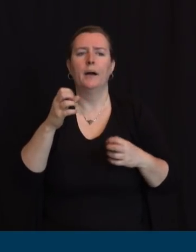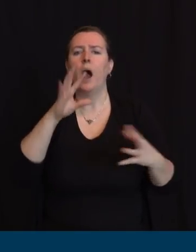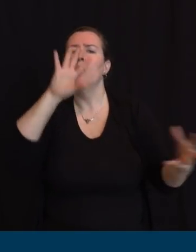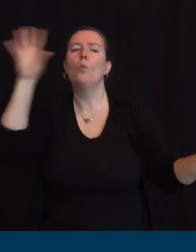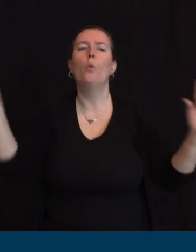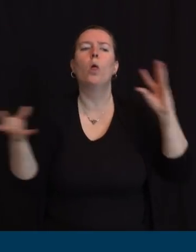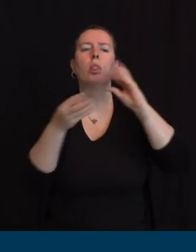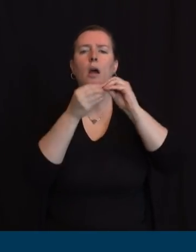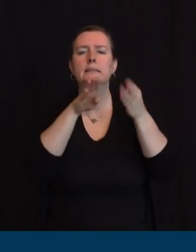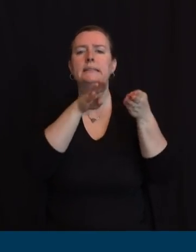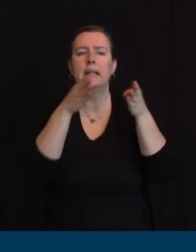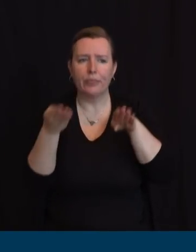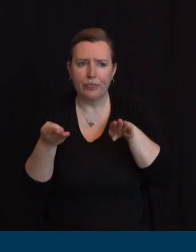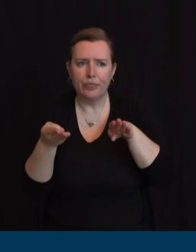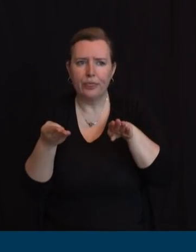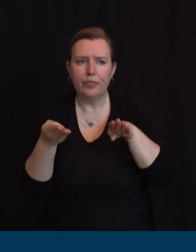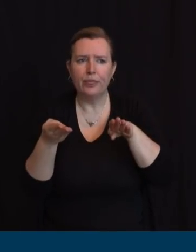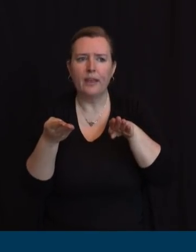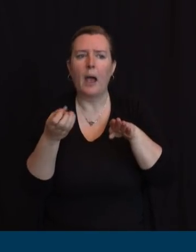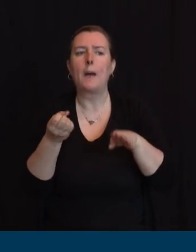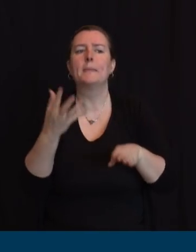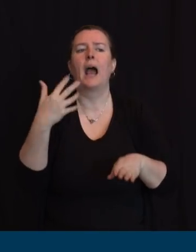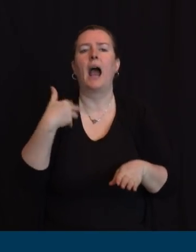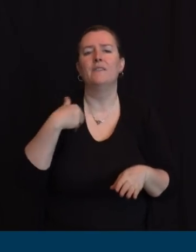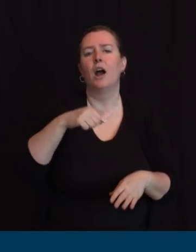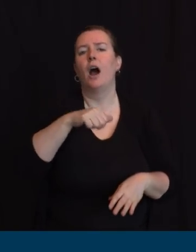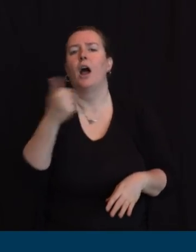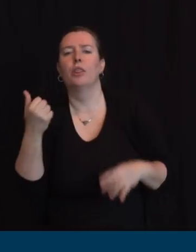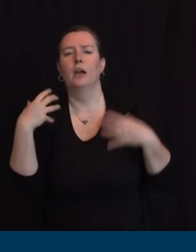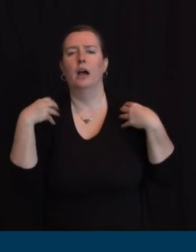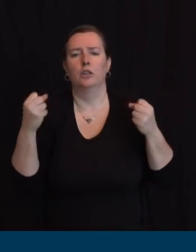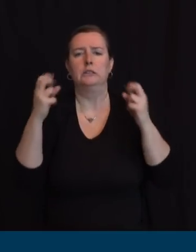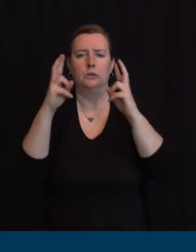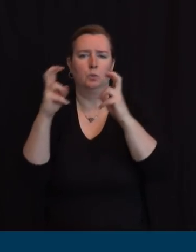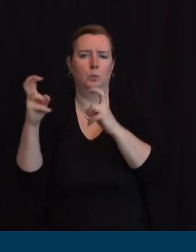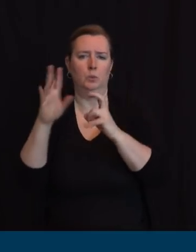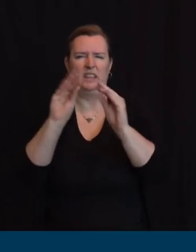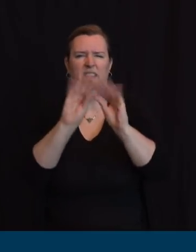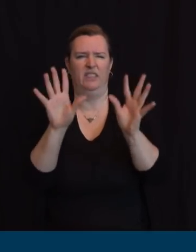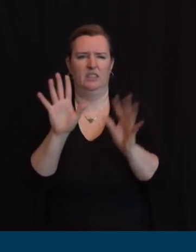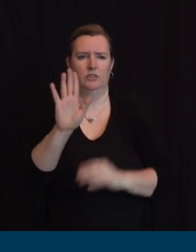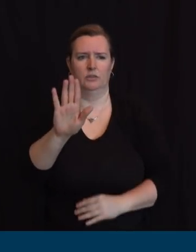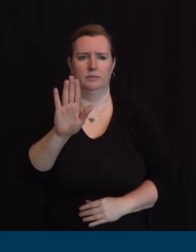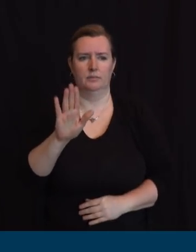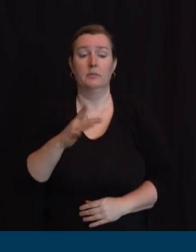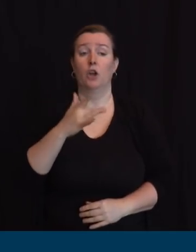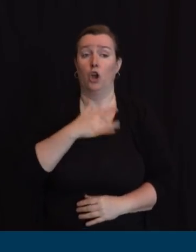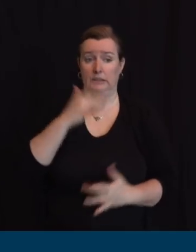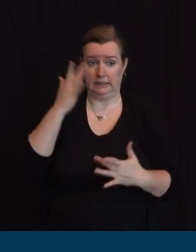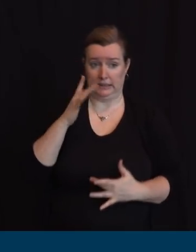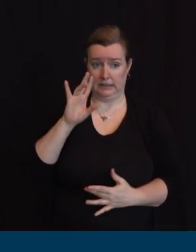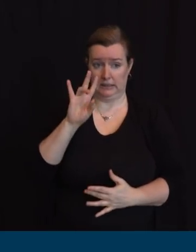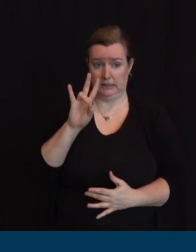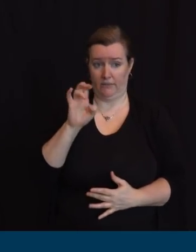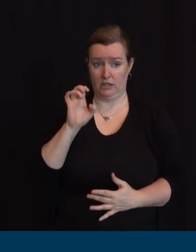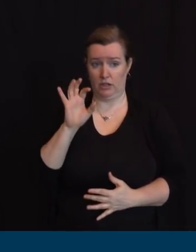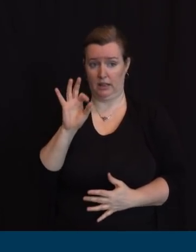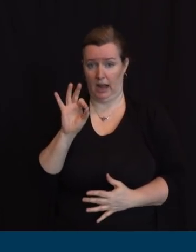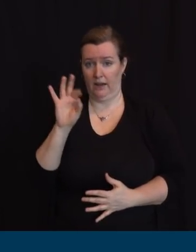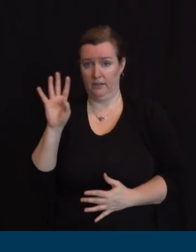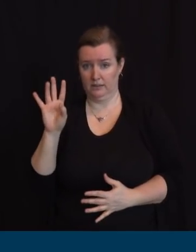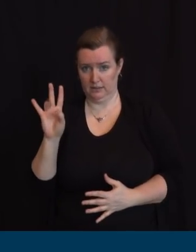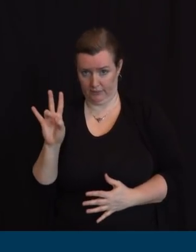Cardiovascular disease, 797. Diabetes mellitus, 37